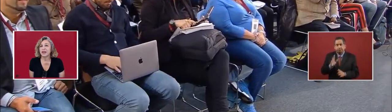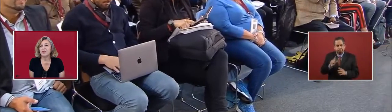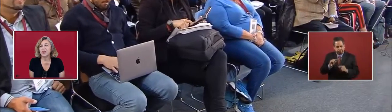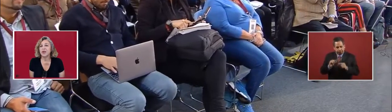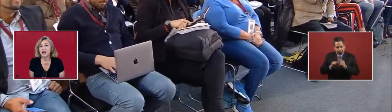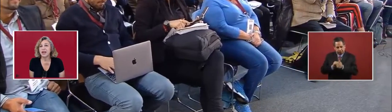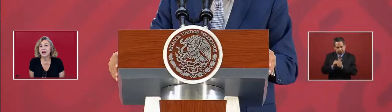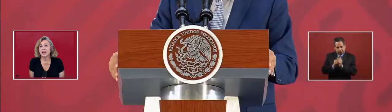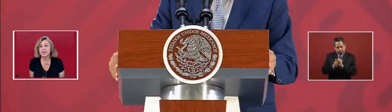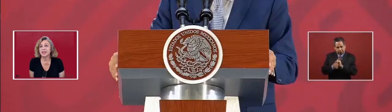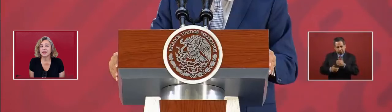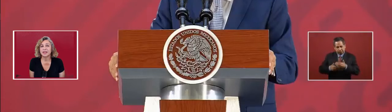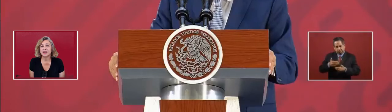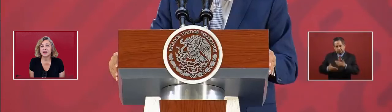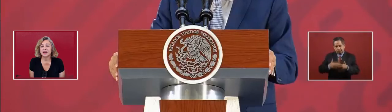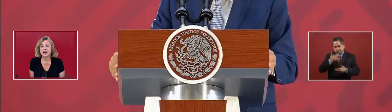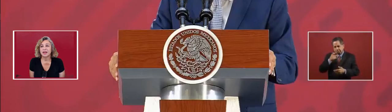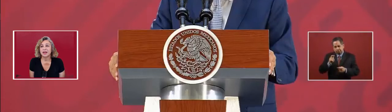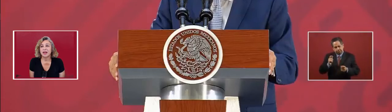And we are gaining it.